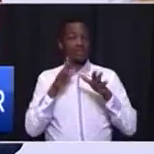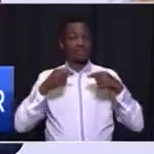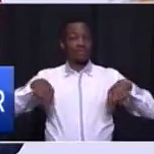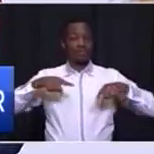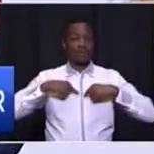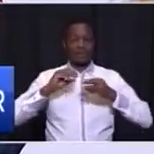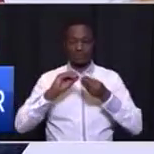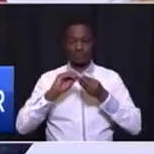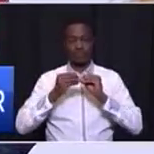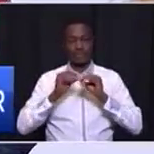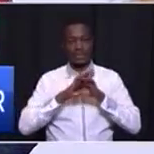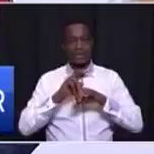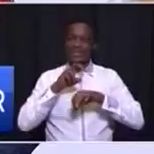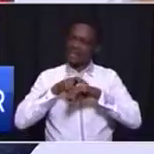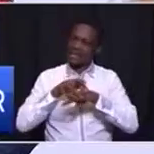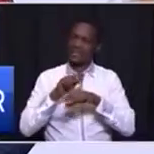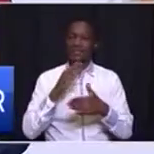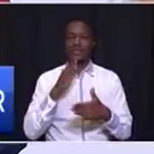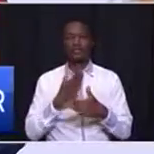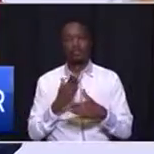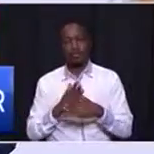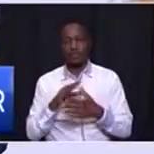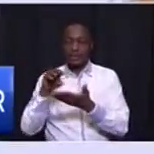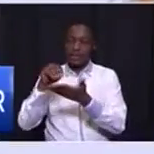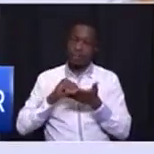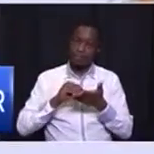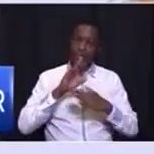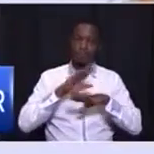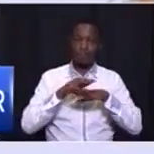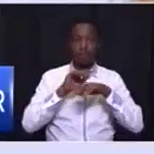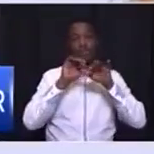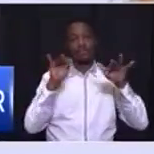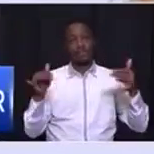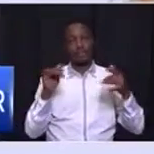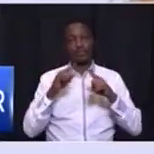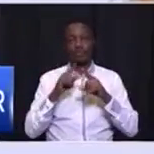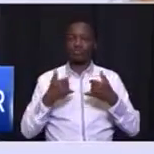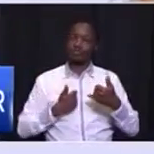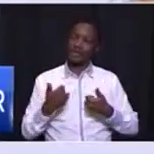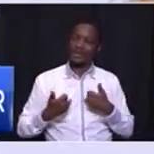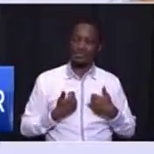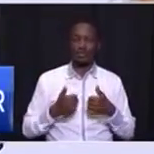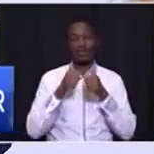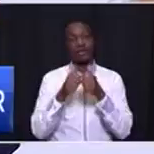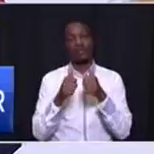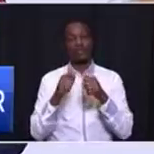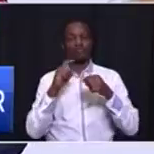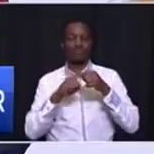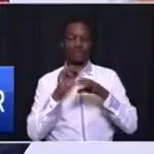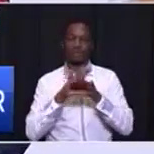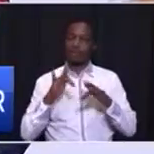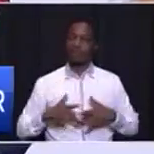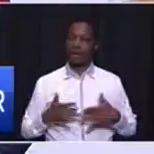create the necessary jobs and bring more people to enjoy a good quality of life.